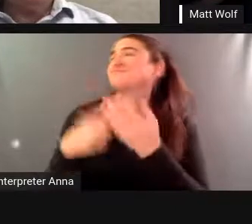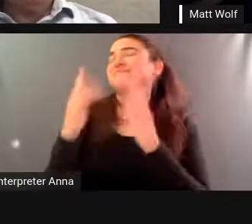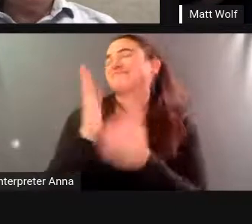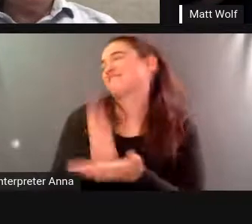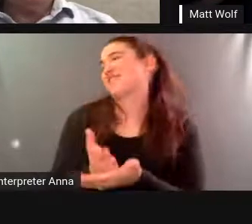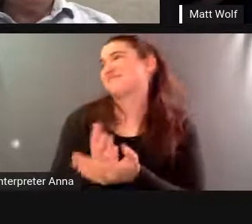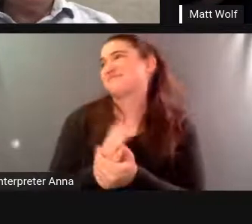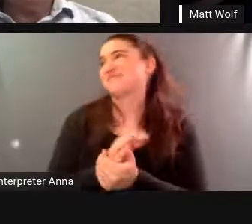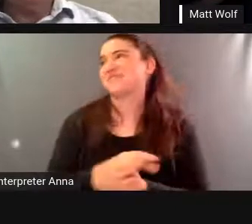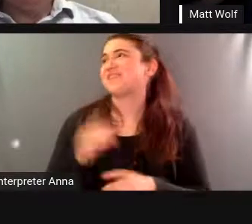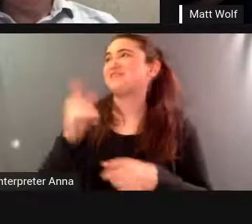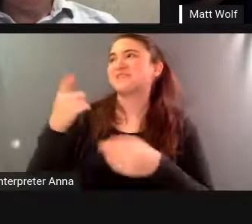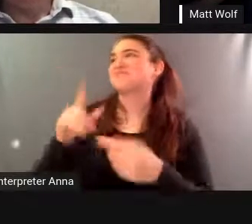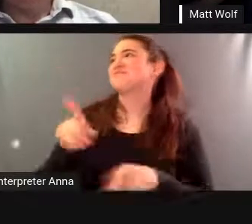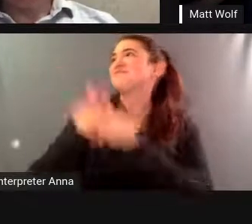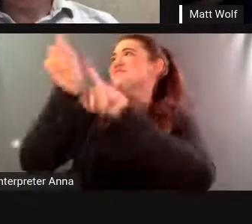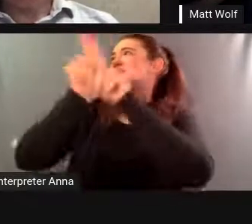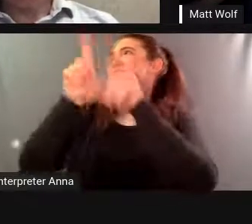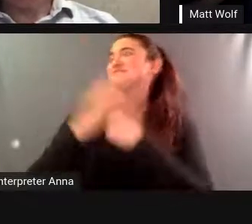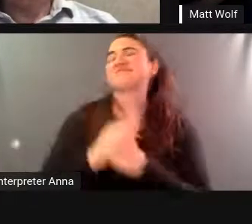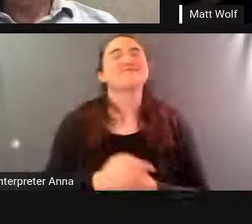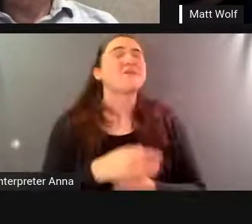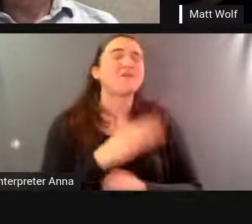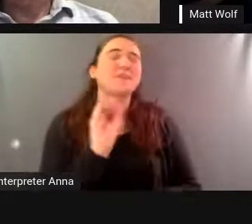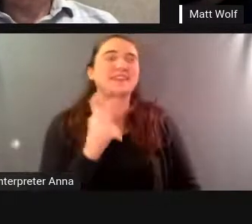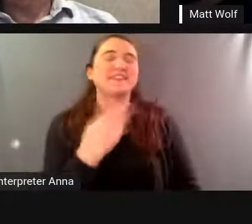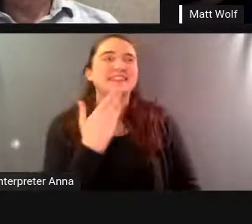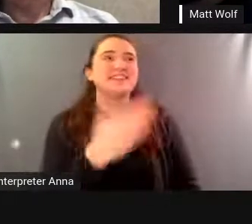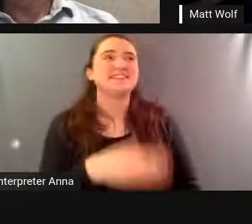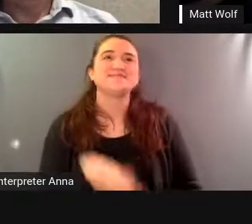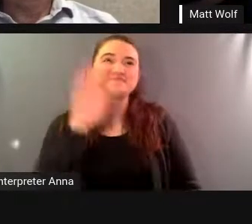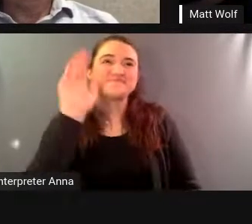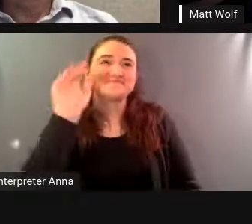okay thank you so much okay adios amigos